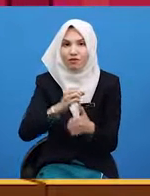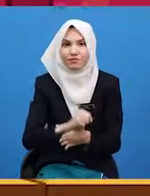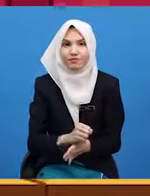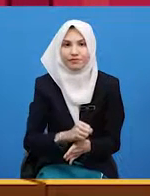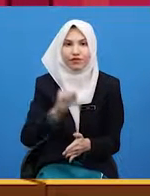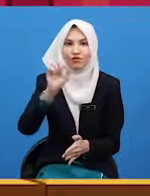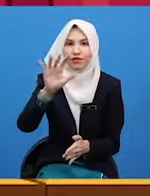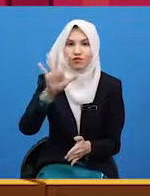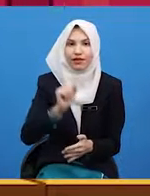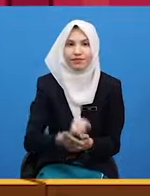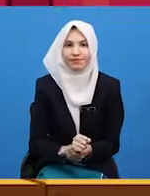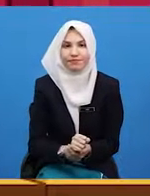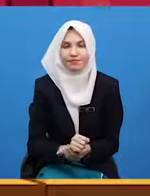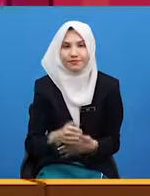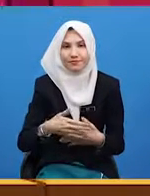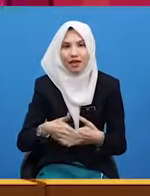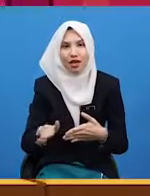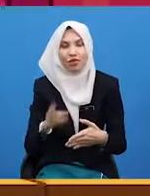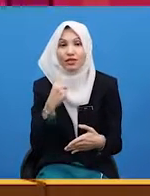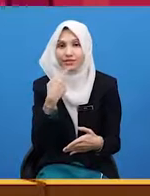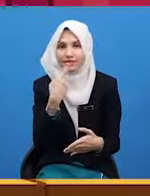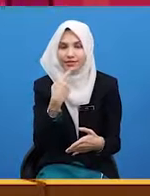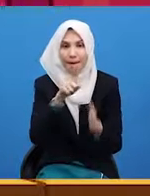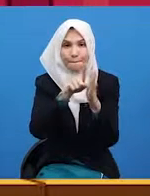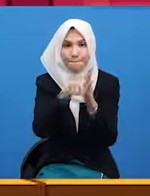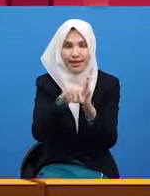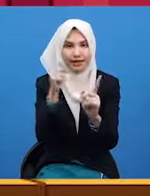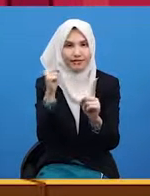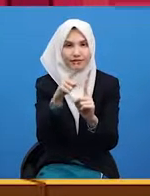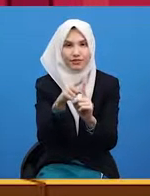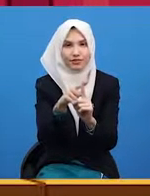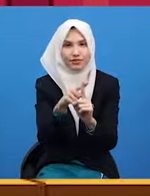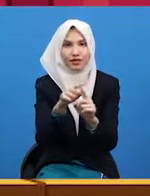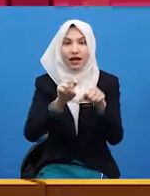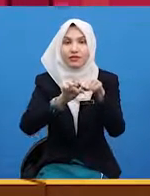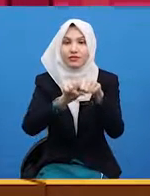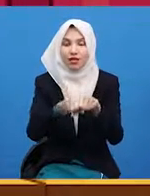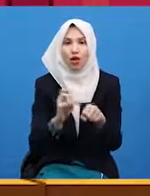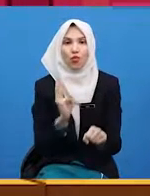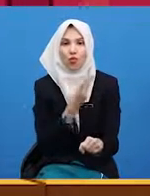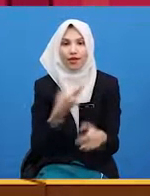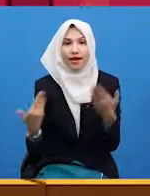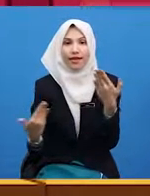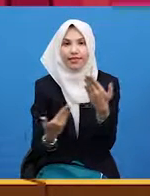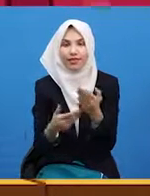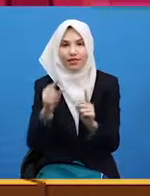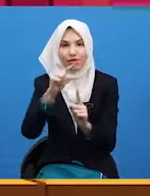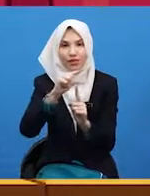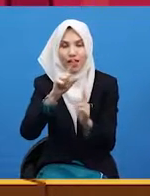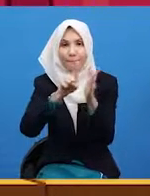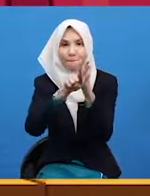Then we raise the before 5, It's add the word,